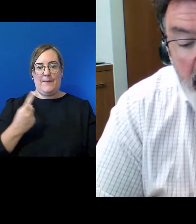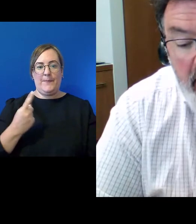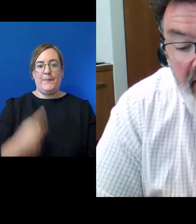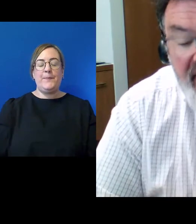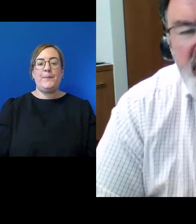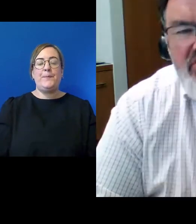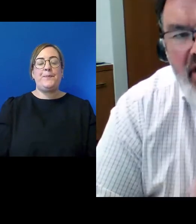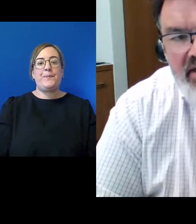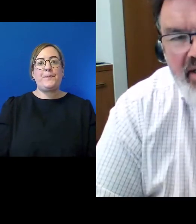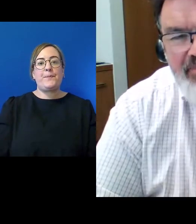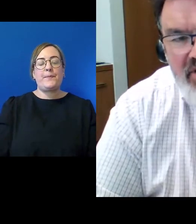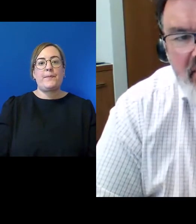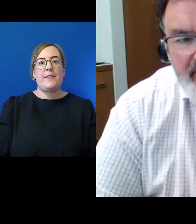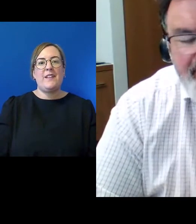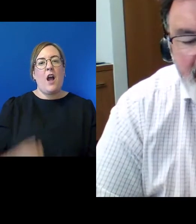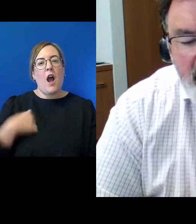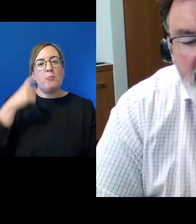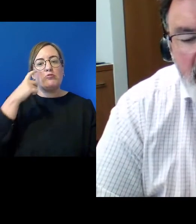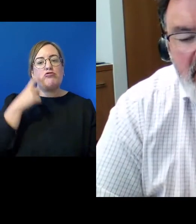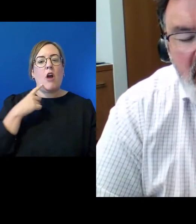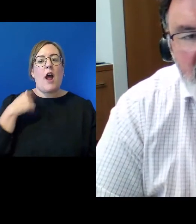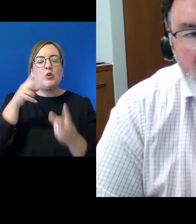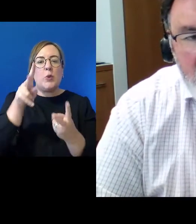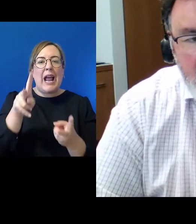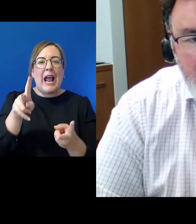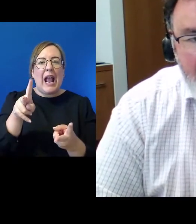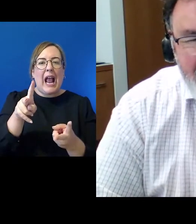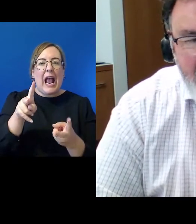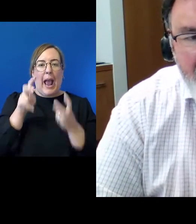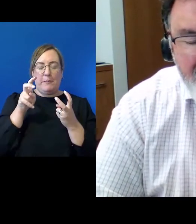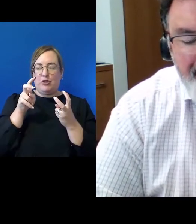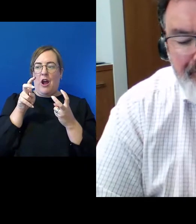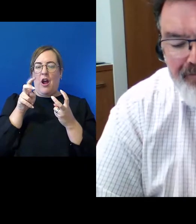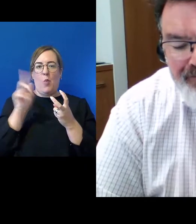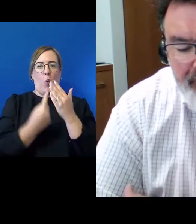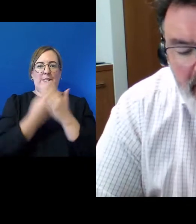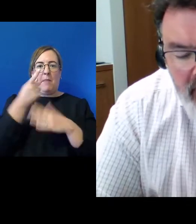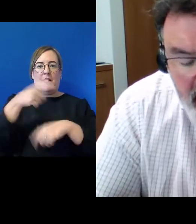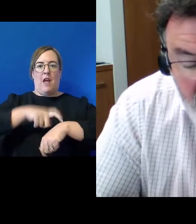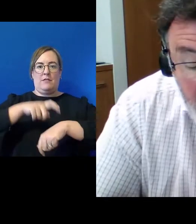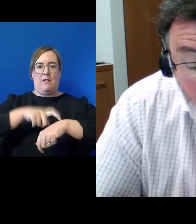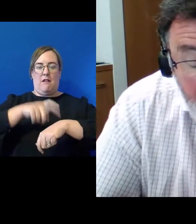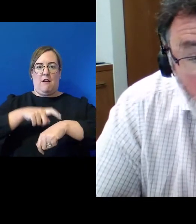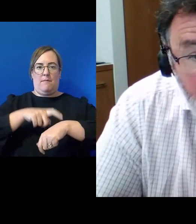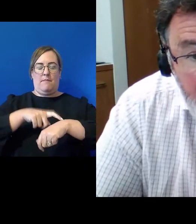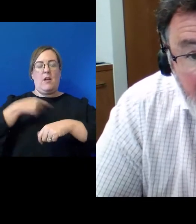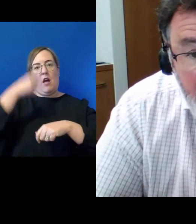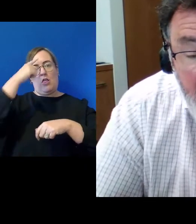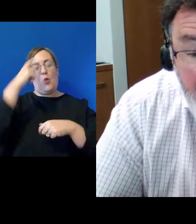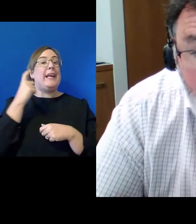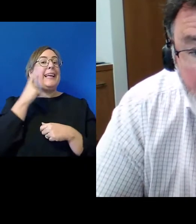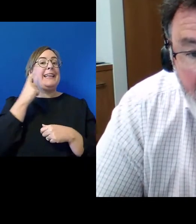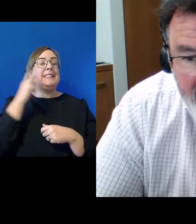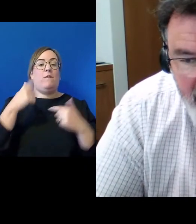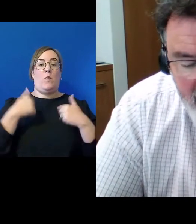I think it's trying to capture the zeitgeist at the time. So that's why I thought it'd be easier